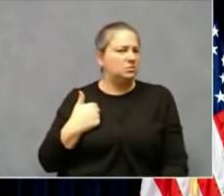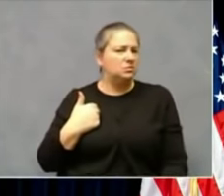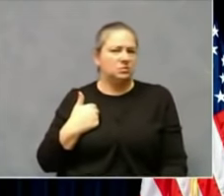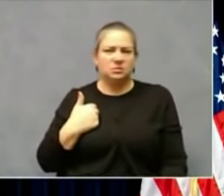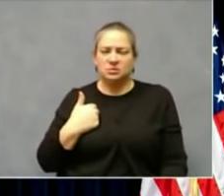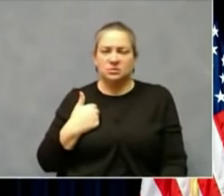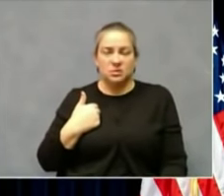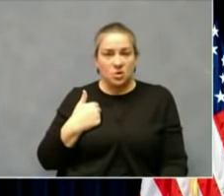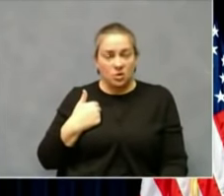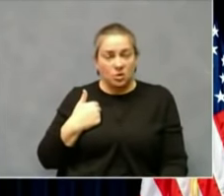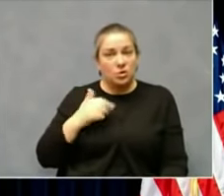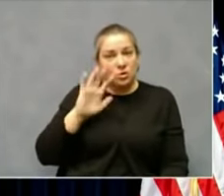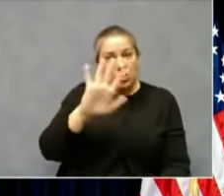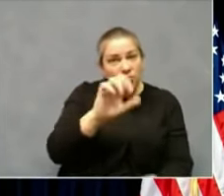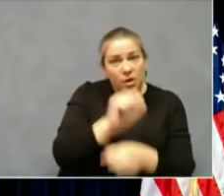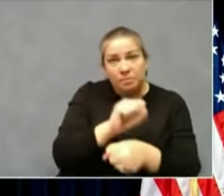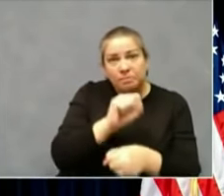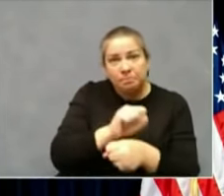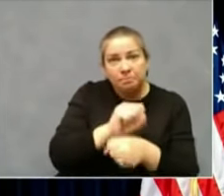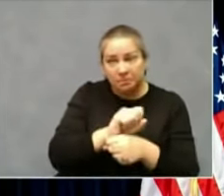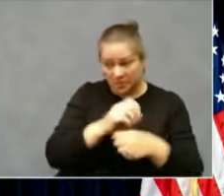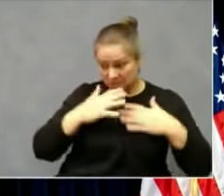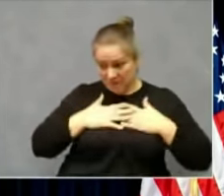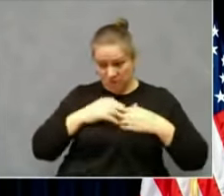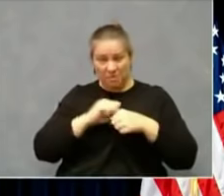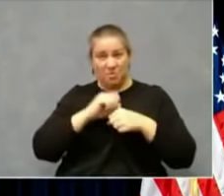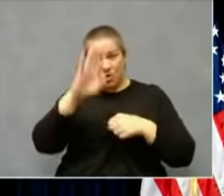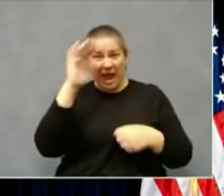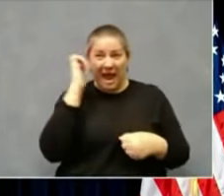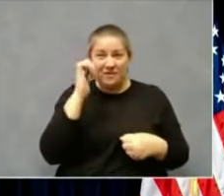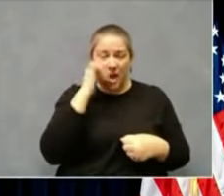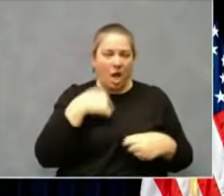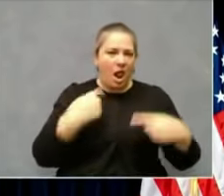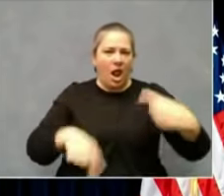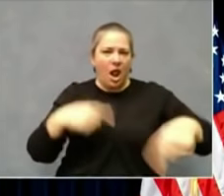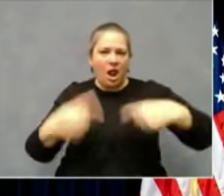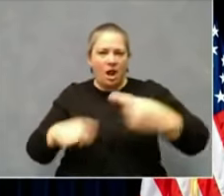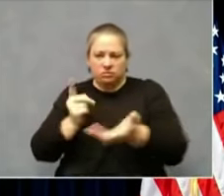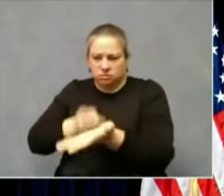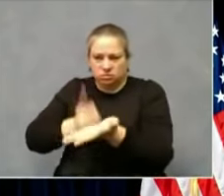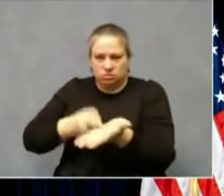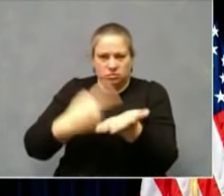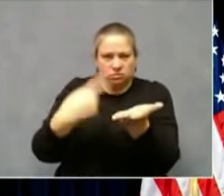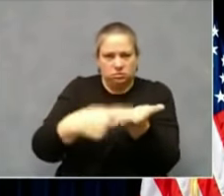day that we spend arguing with each other is a day that we are not